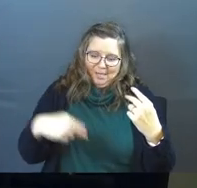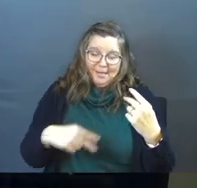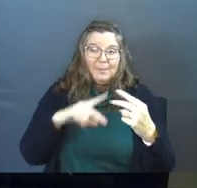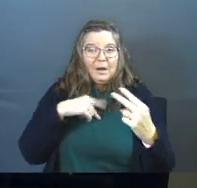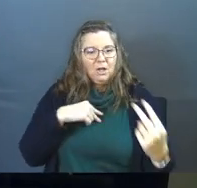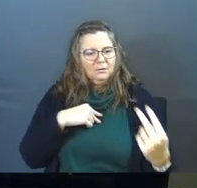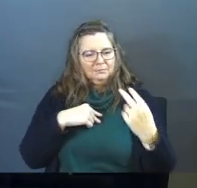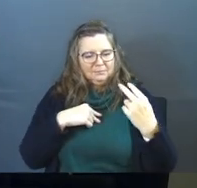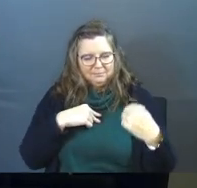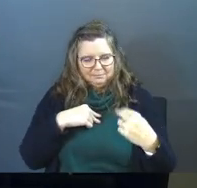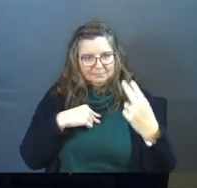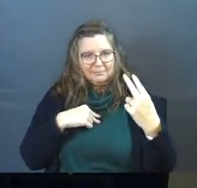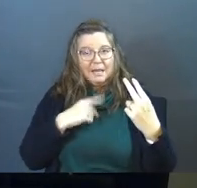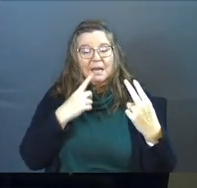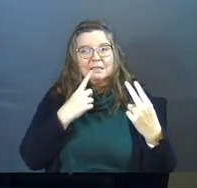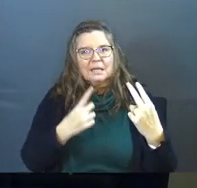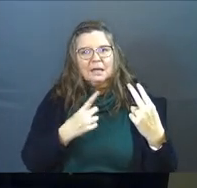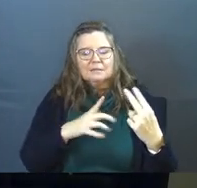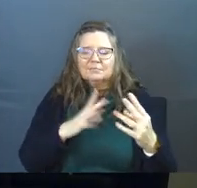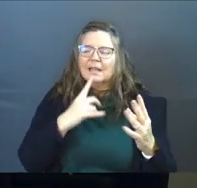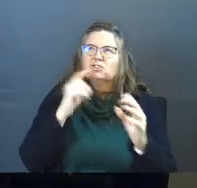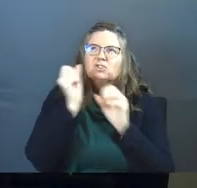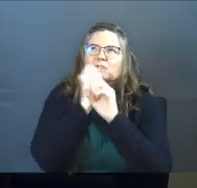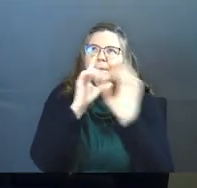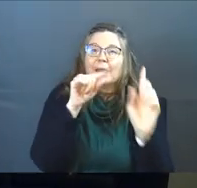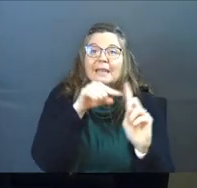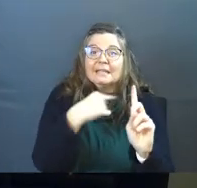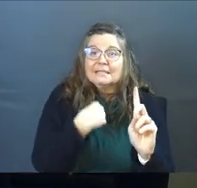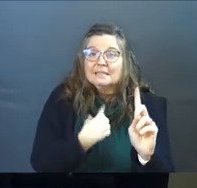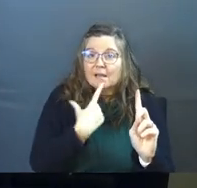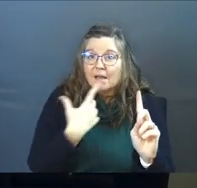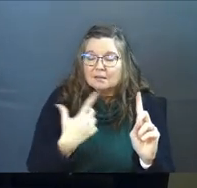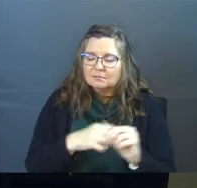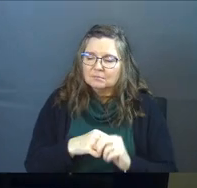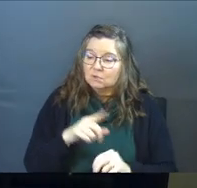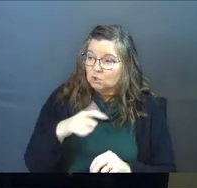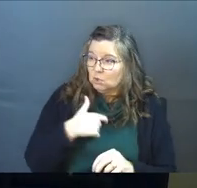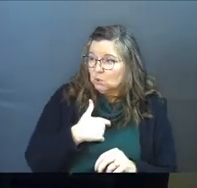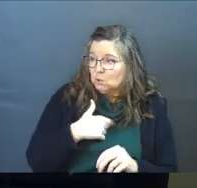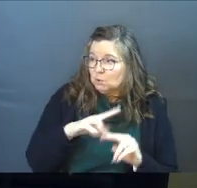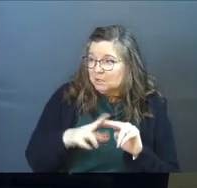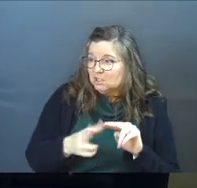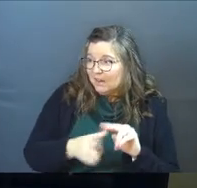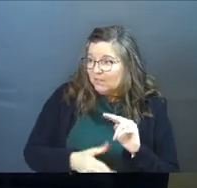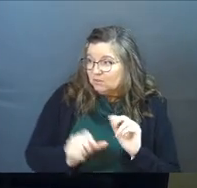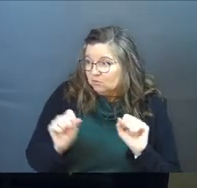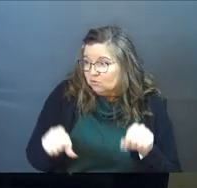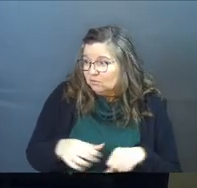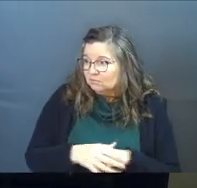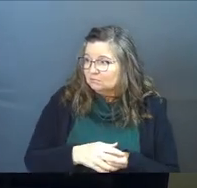But he looks and he says to me, let's just imagine that he says to me, you know, you could shed a few pounds.